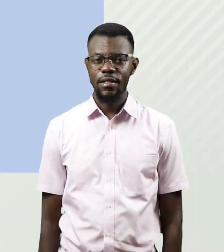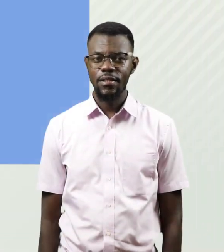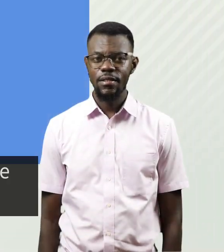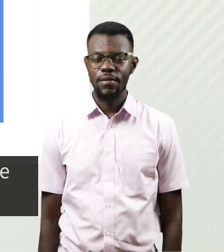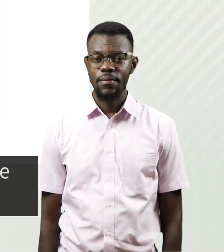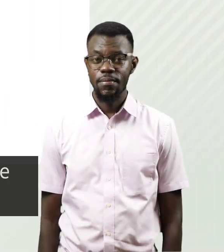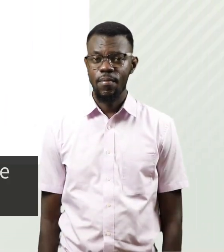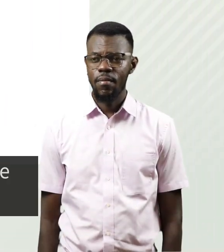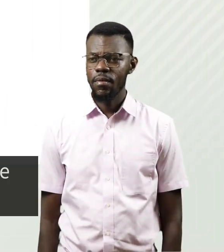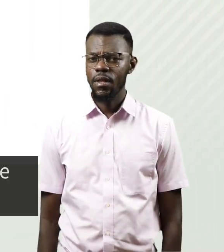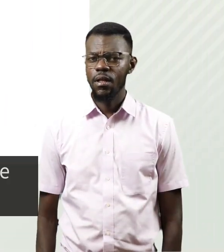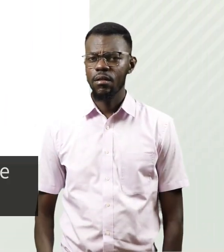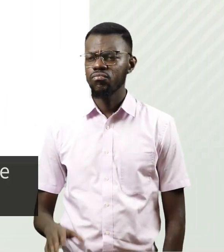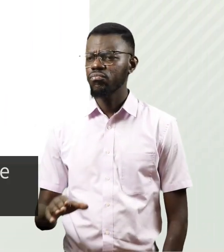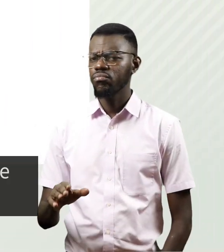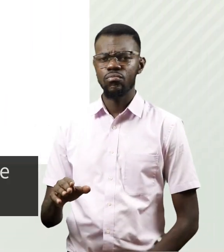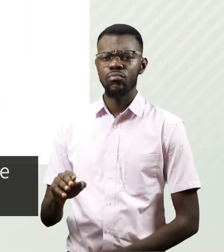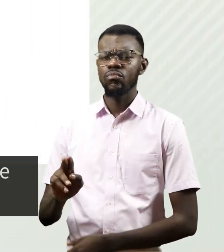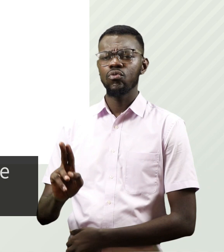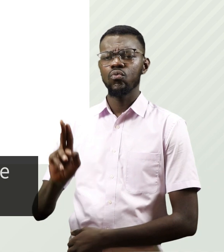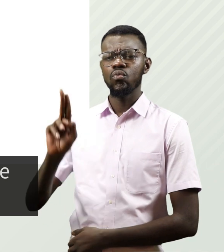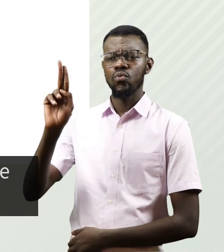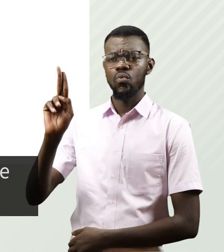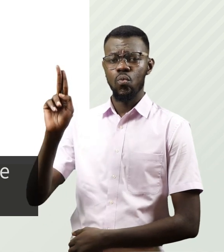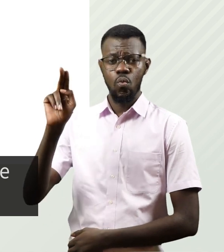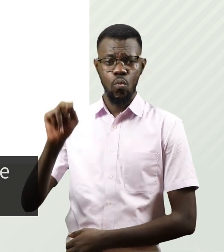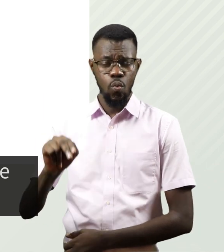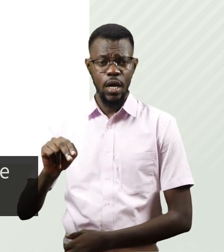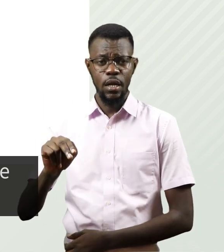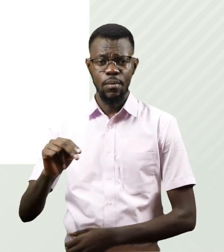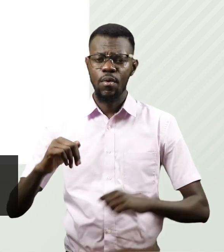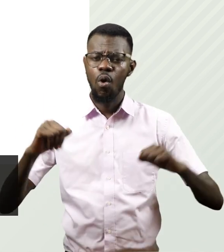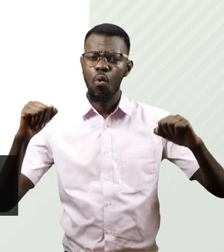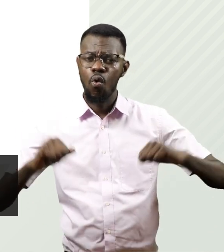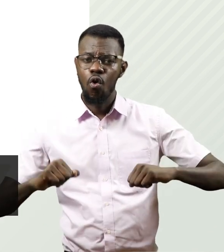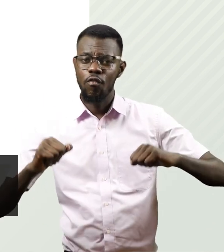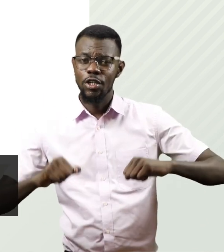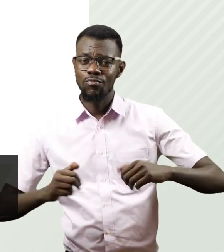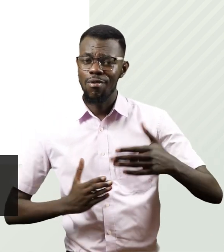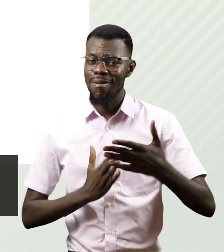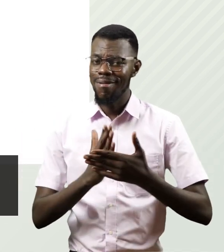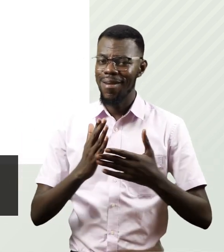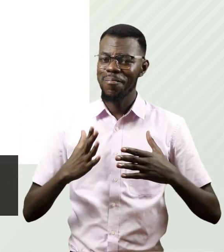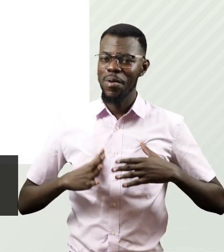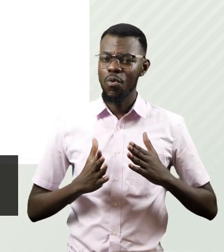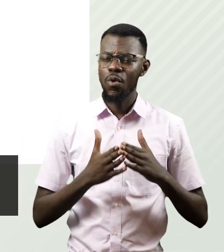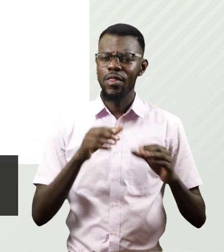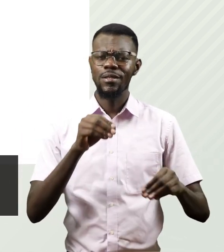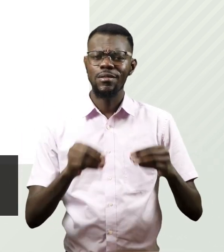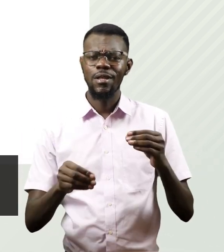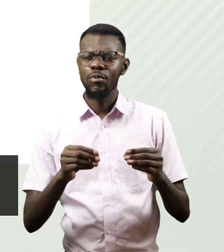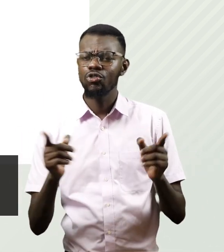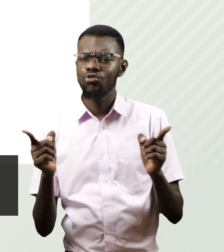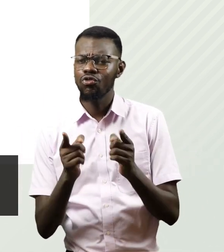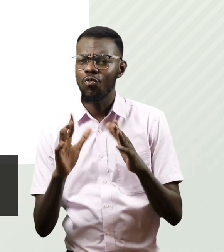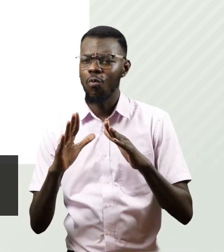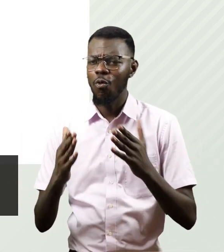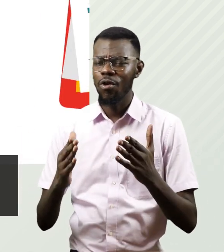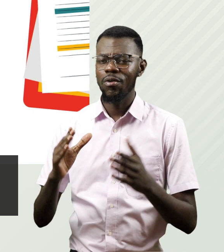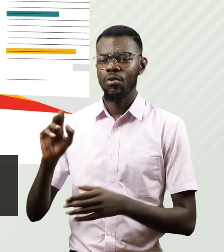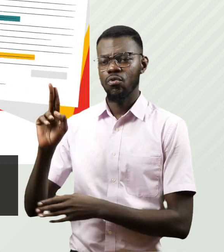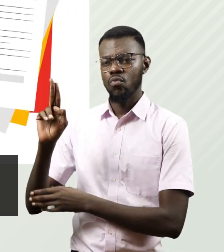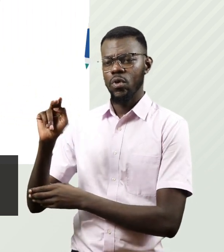The United Nations Convention on the Rights of Persons with Disabilities, UNCRPD,